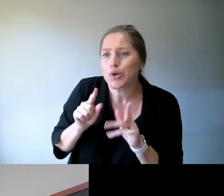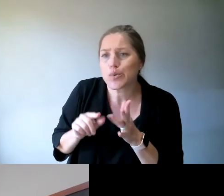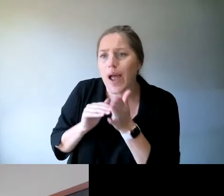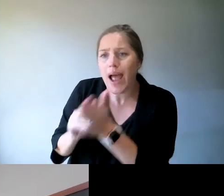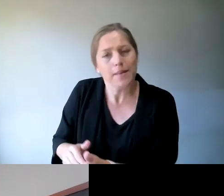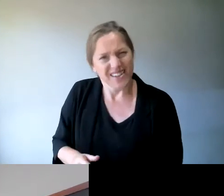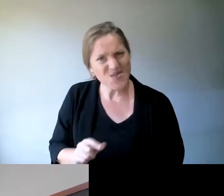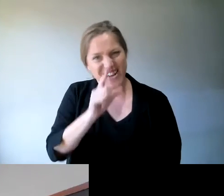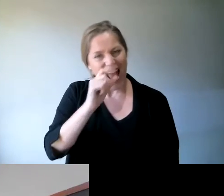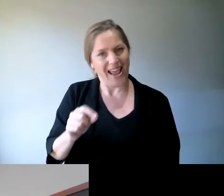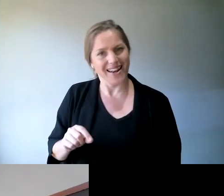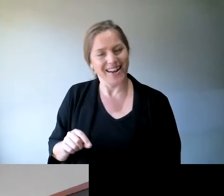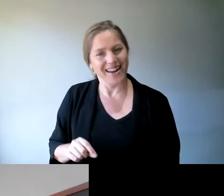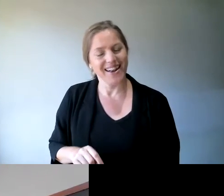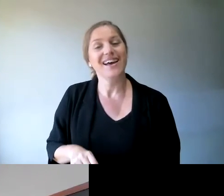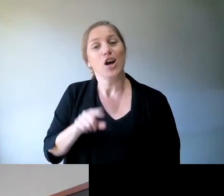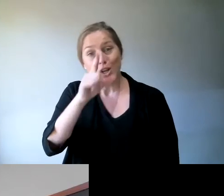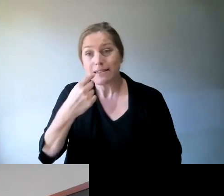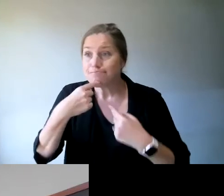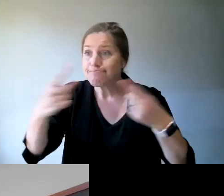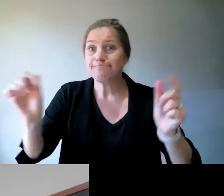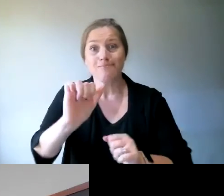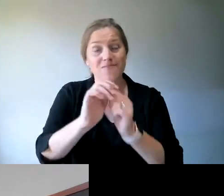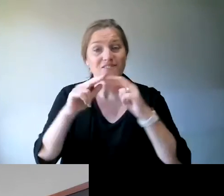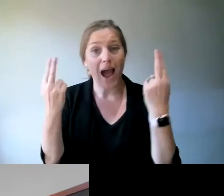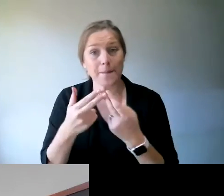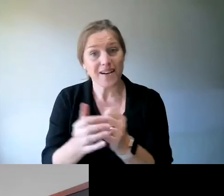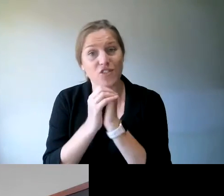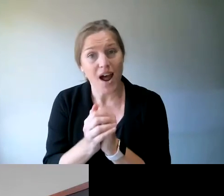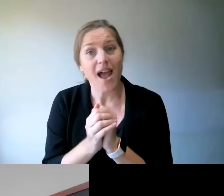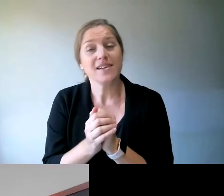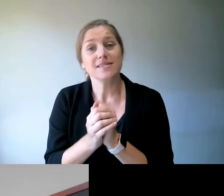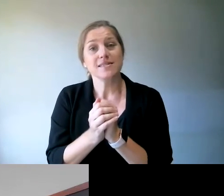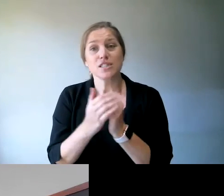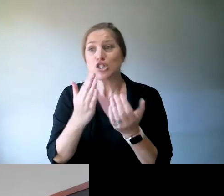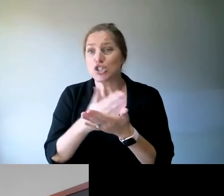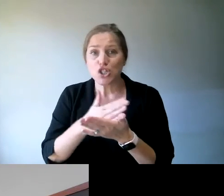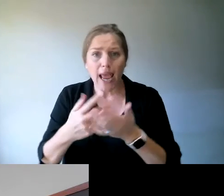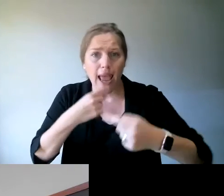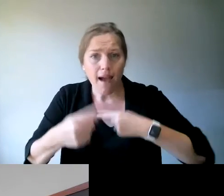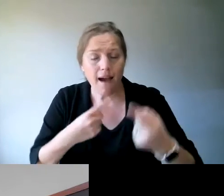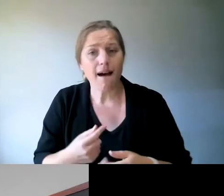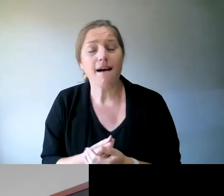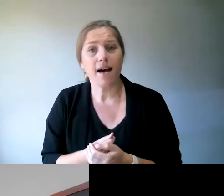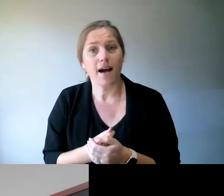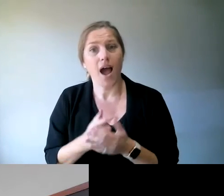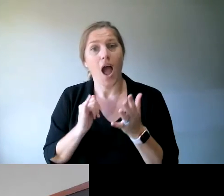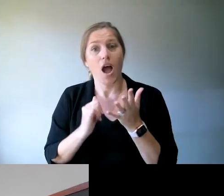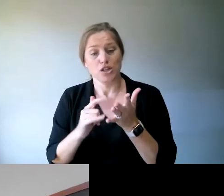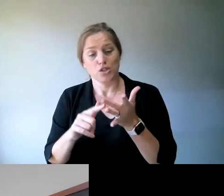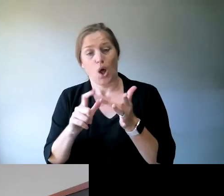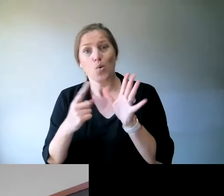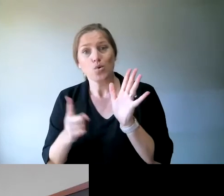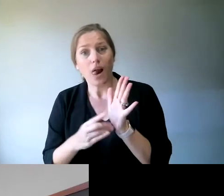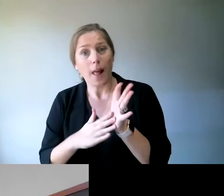tell your family and friends, share it on social media posts. People are often they're just